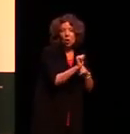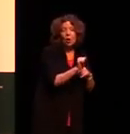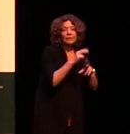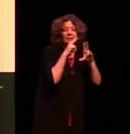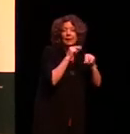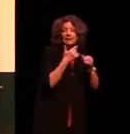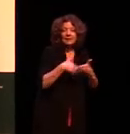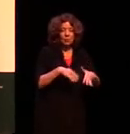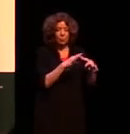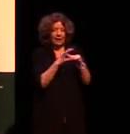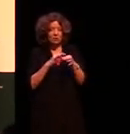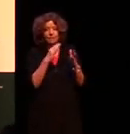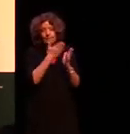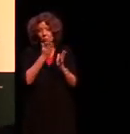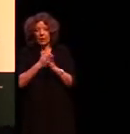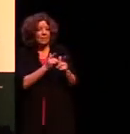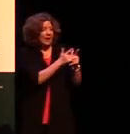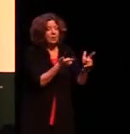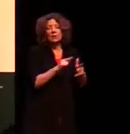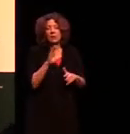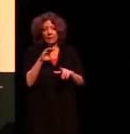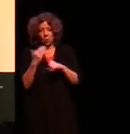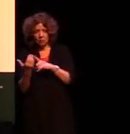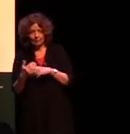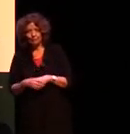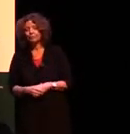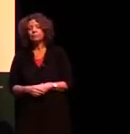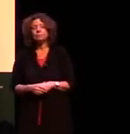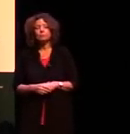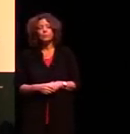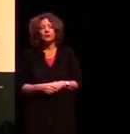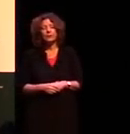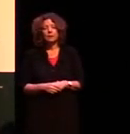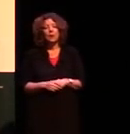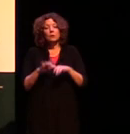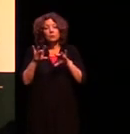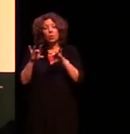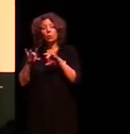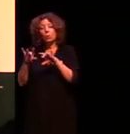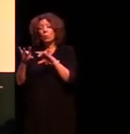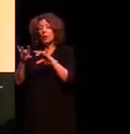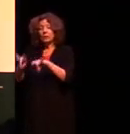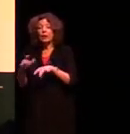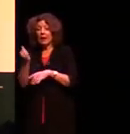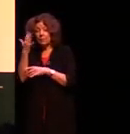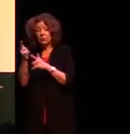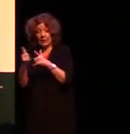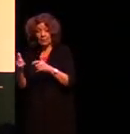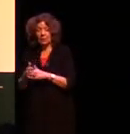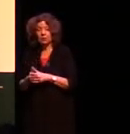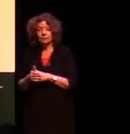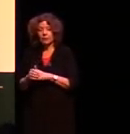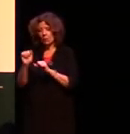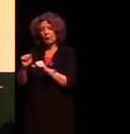relationship there so on that note Australian Aboriginal languages are really